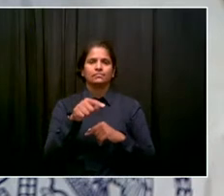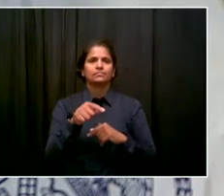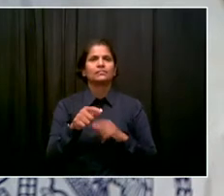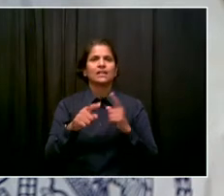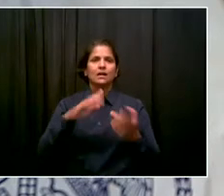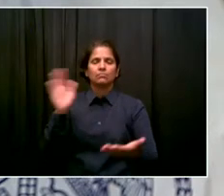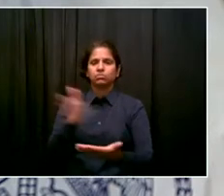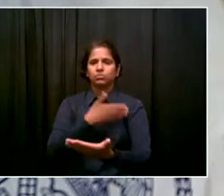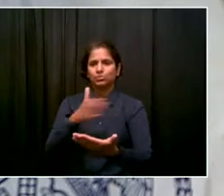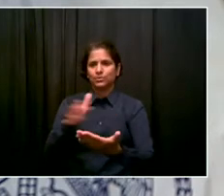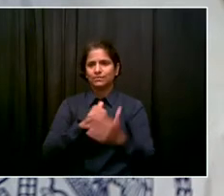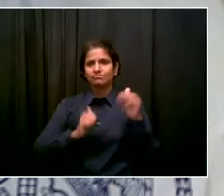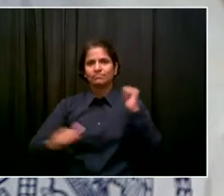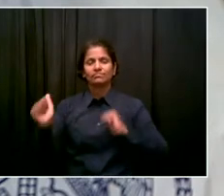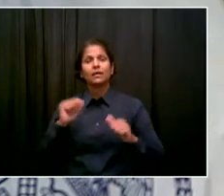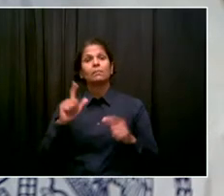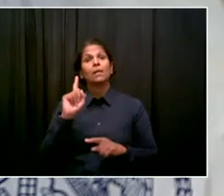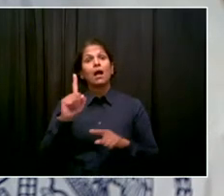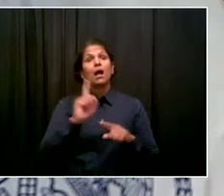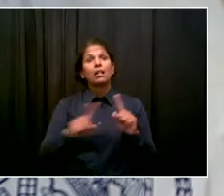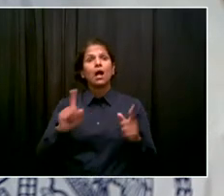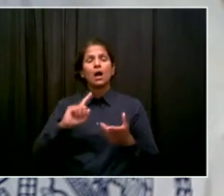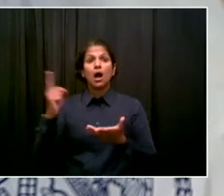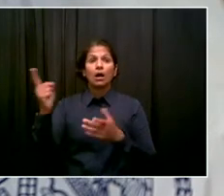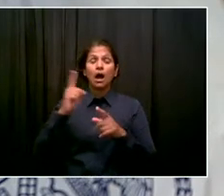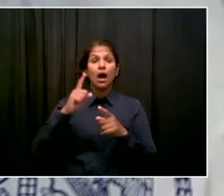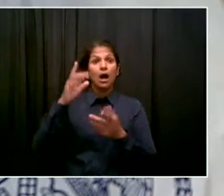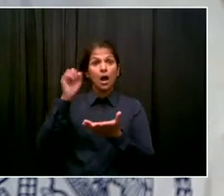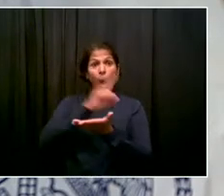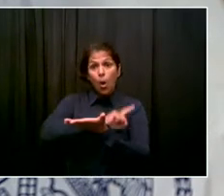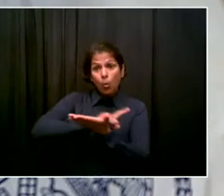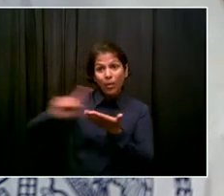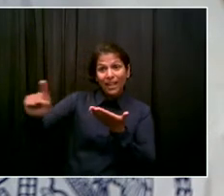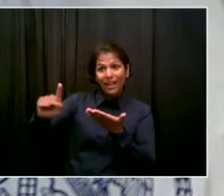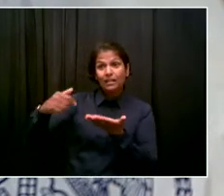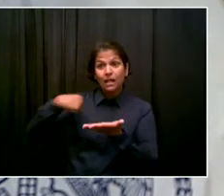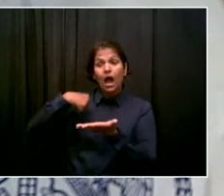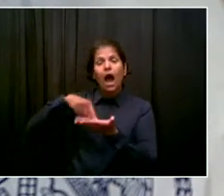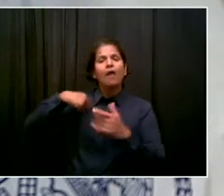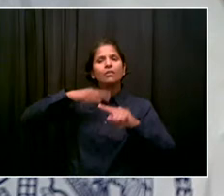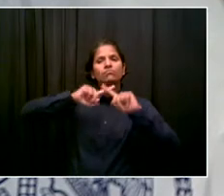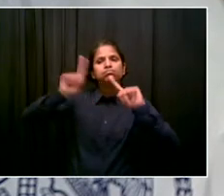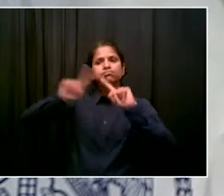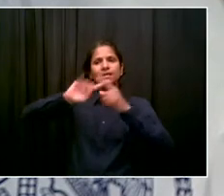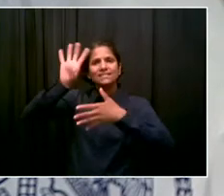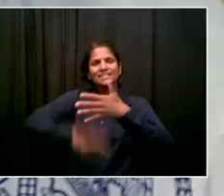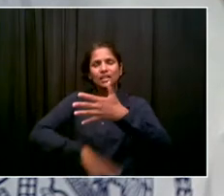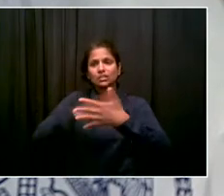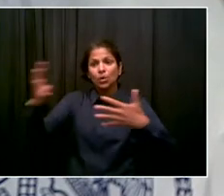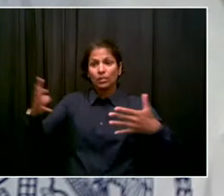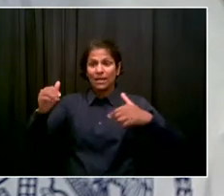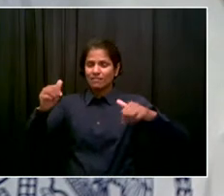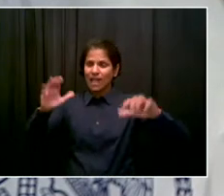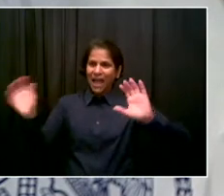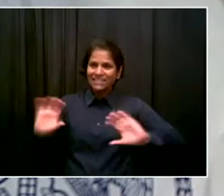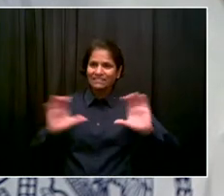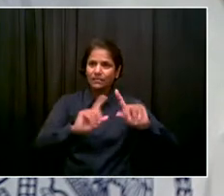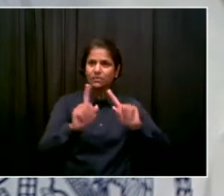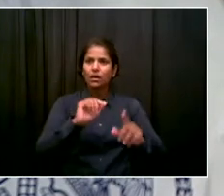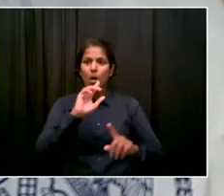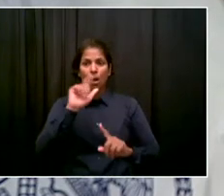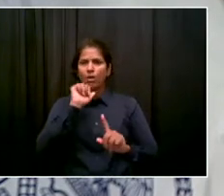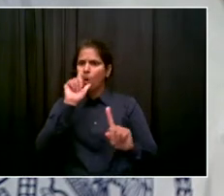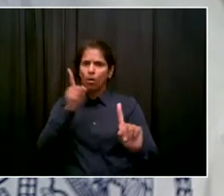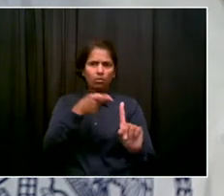in all five boroughs. So I want to be clear. More details to come, but this is very much a five-borough vision of a homecoming week.